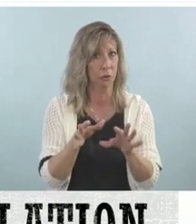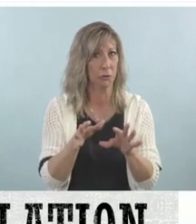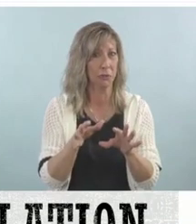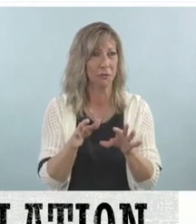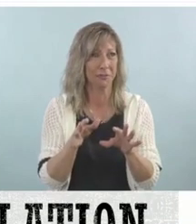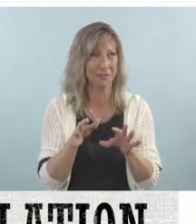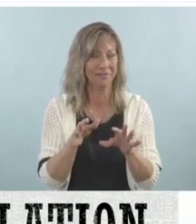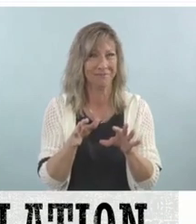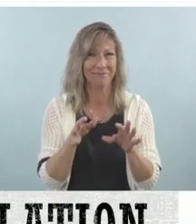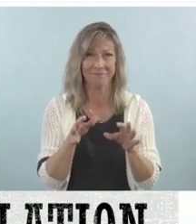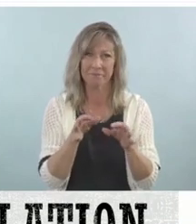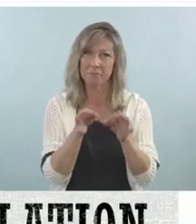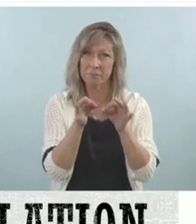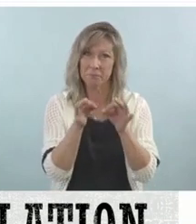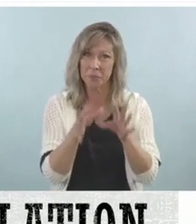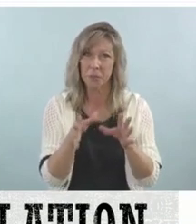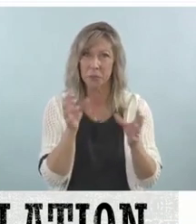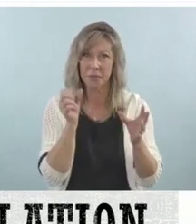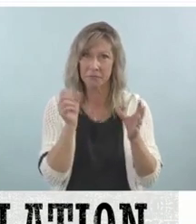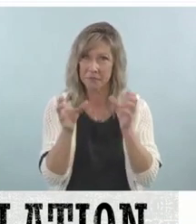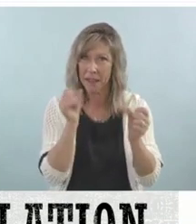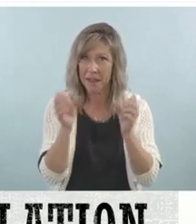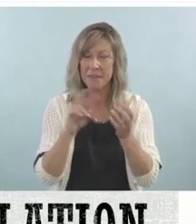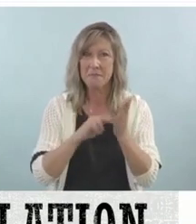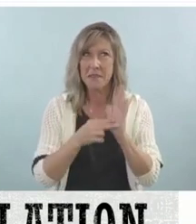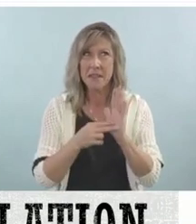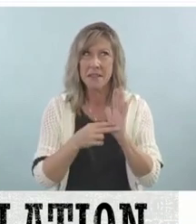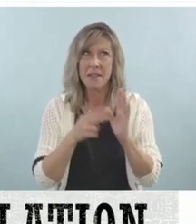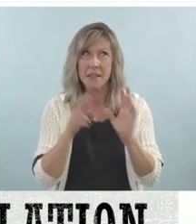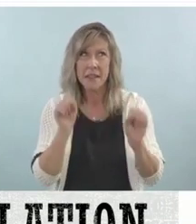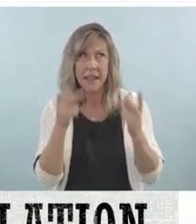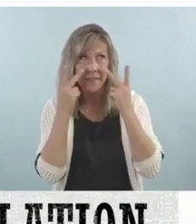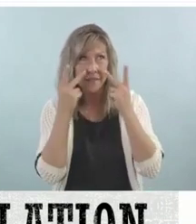signing. She can definitely see me or hear me.